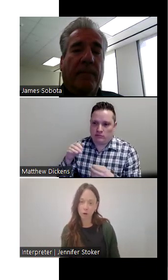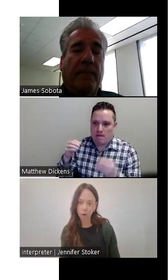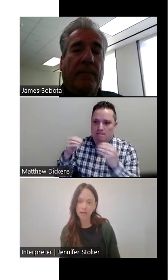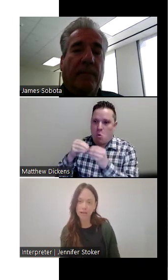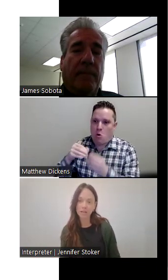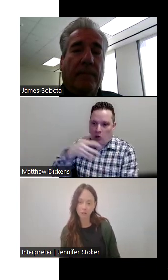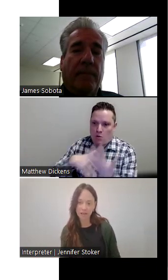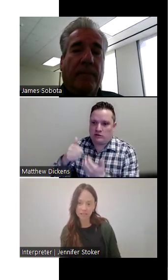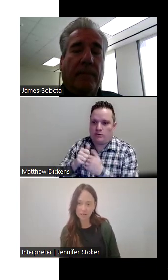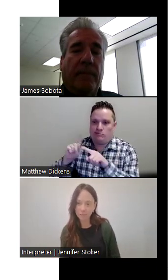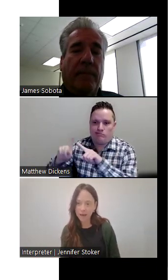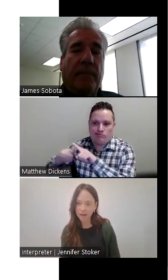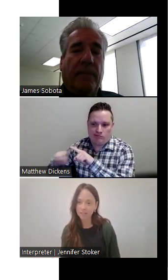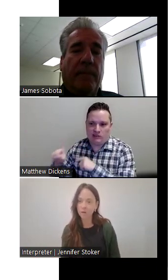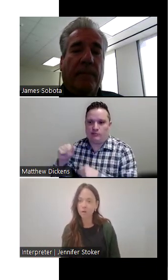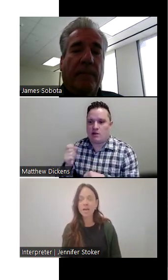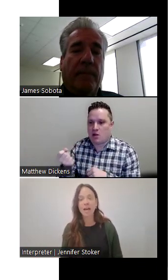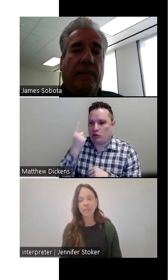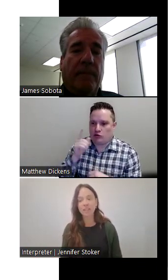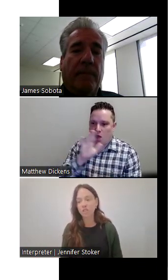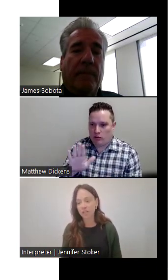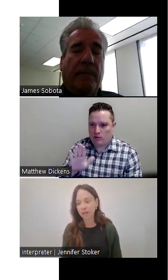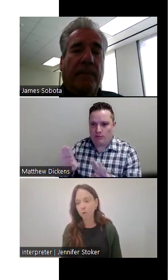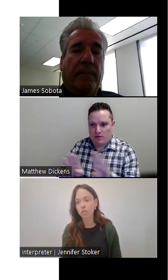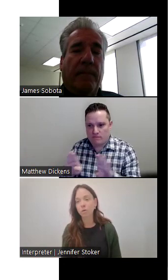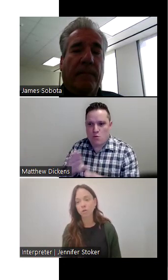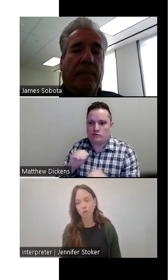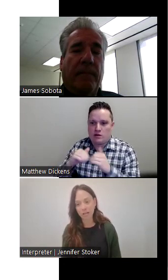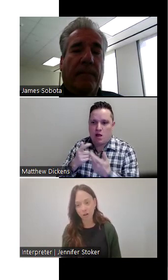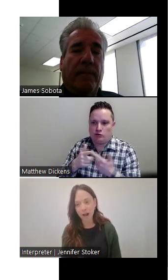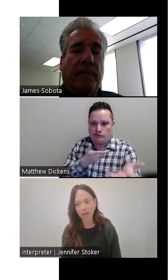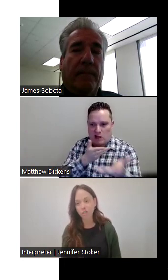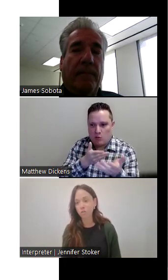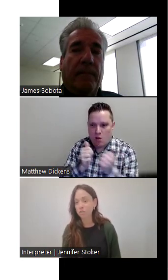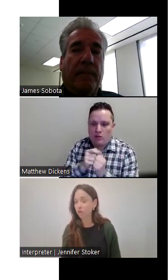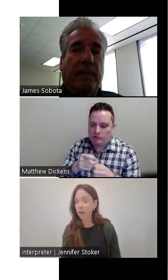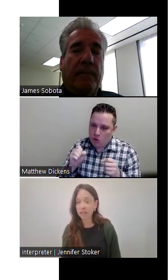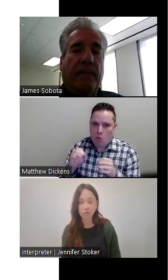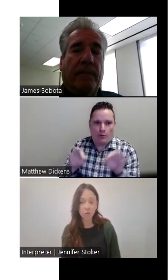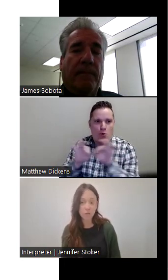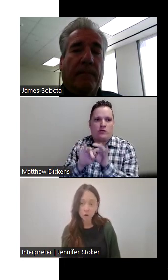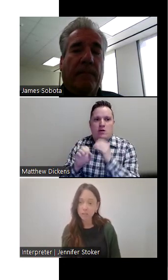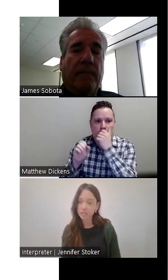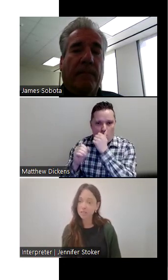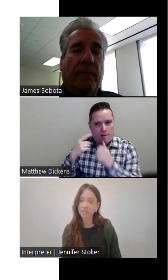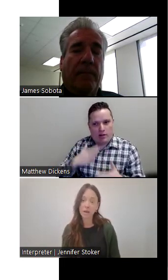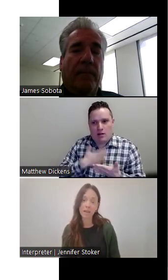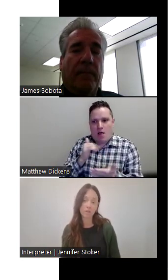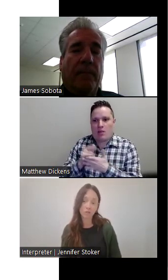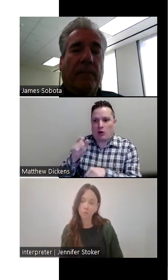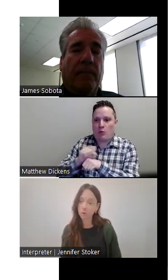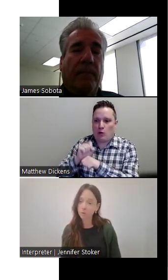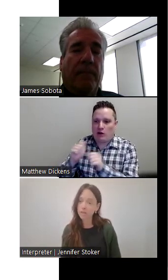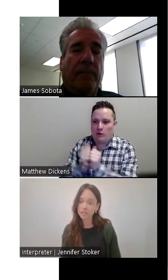someone to run away clearly has an impact. So I think just like more exposure and interaction with different kinds of people and discussing